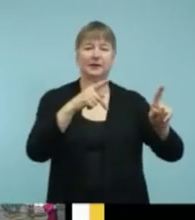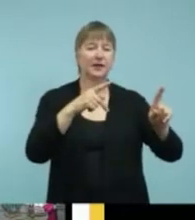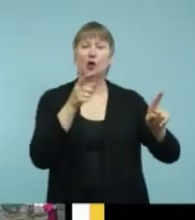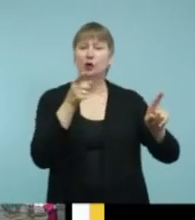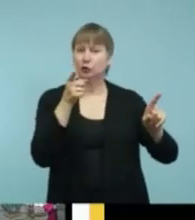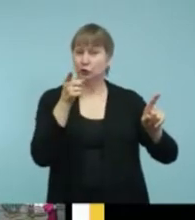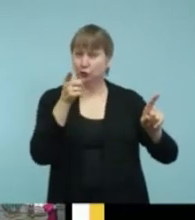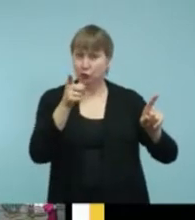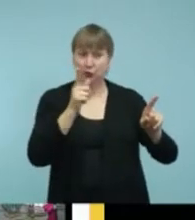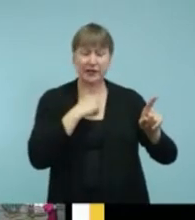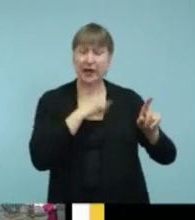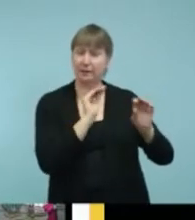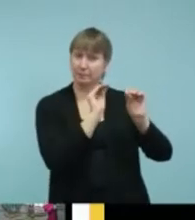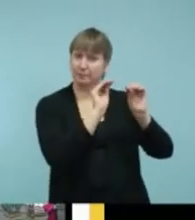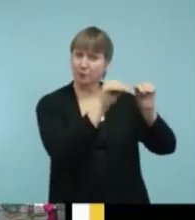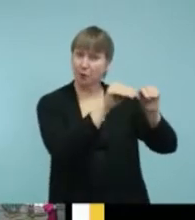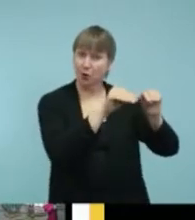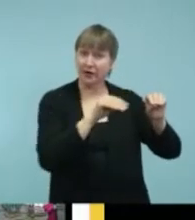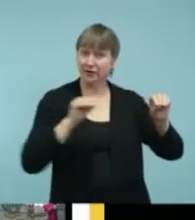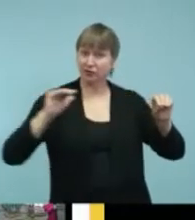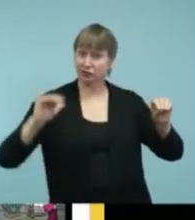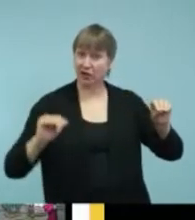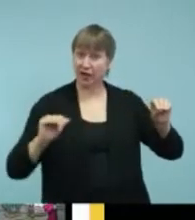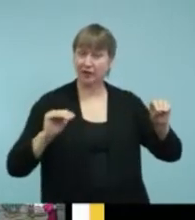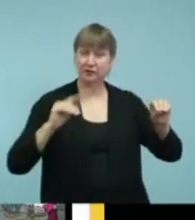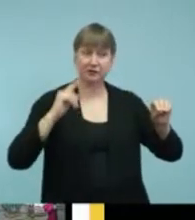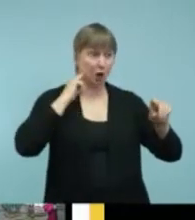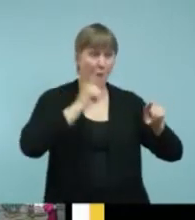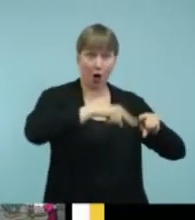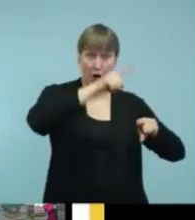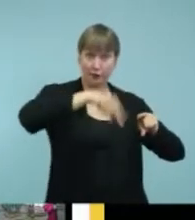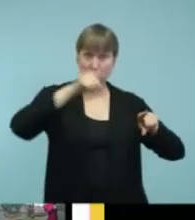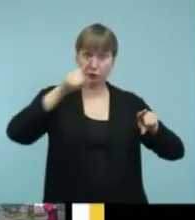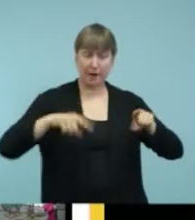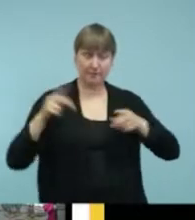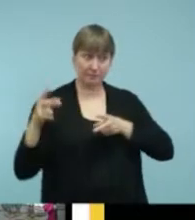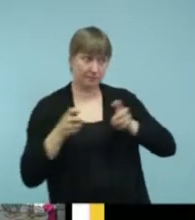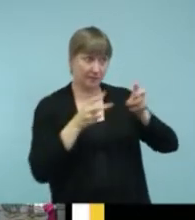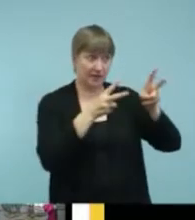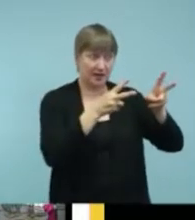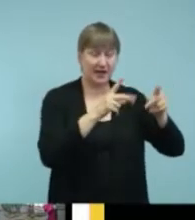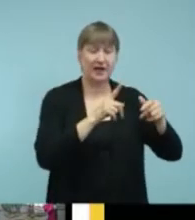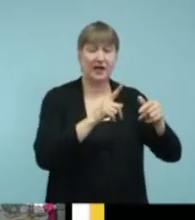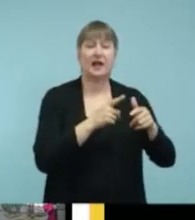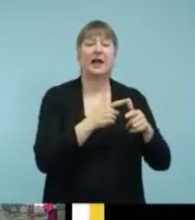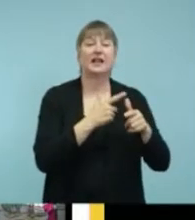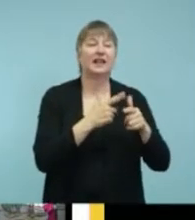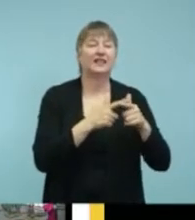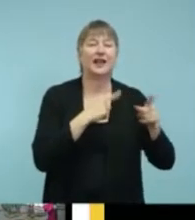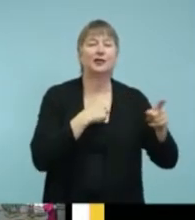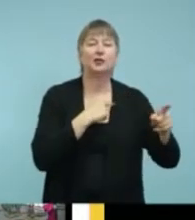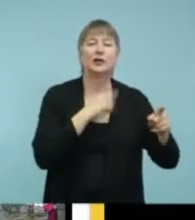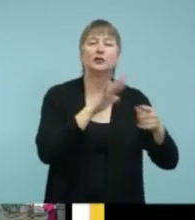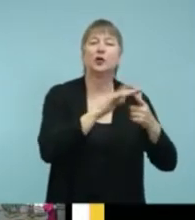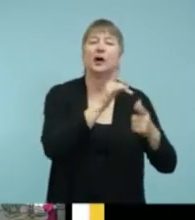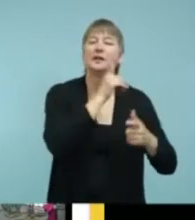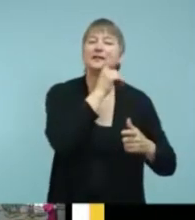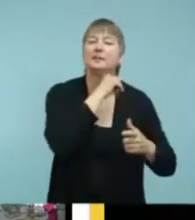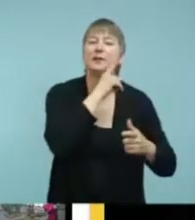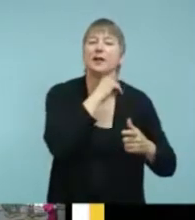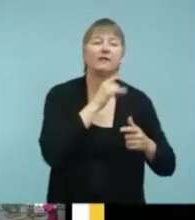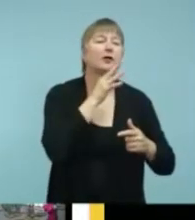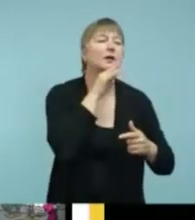the child's audiogram and you can do a sound simulation for a male voice, a female voice,